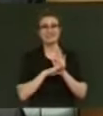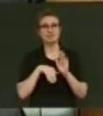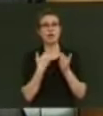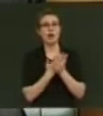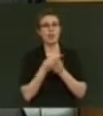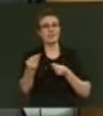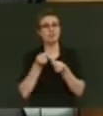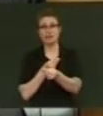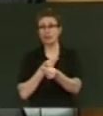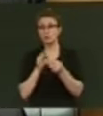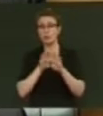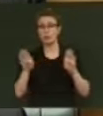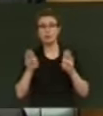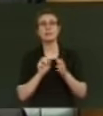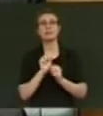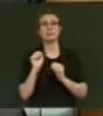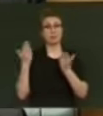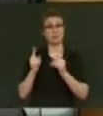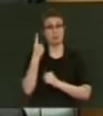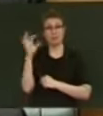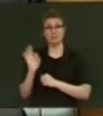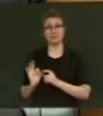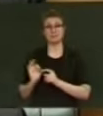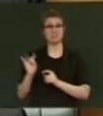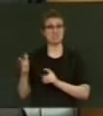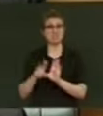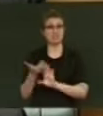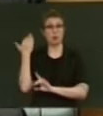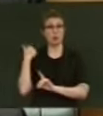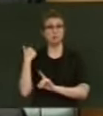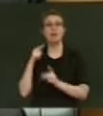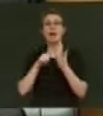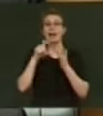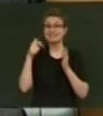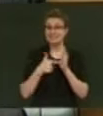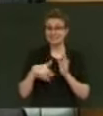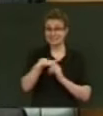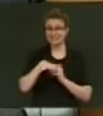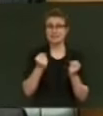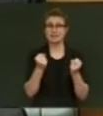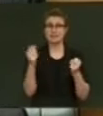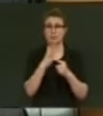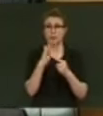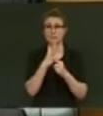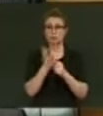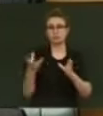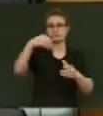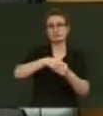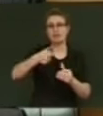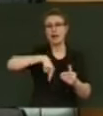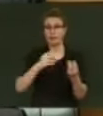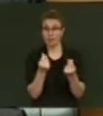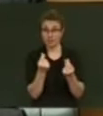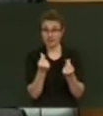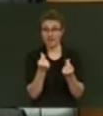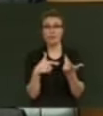It's clear that New Zealand's ICT sector is an increasingly important contributor to our economy, both as a strong platform for future business